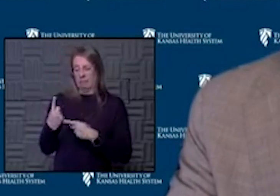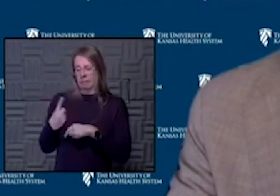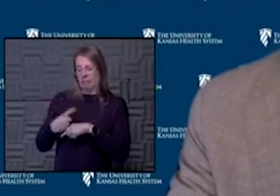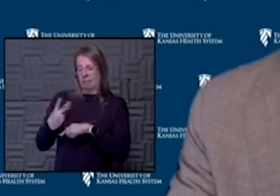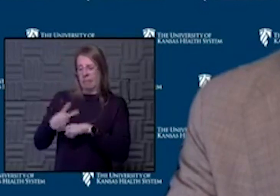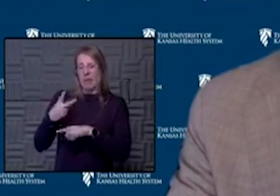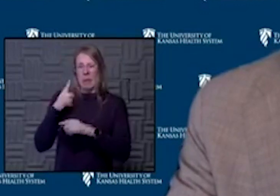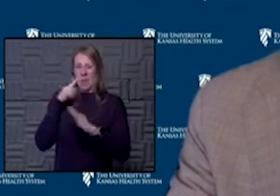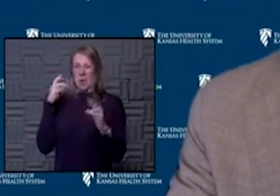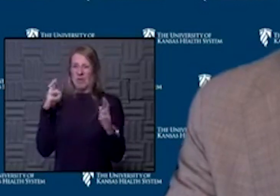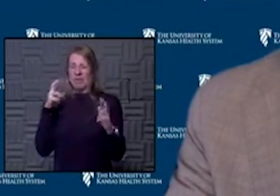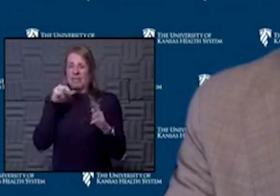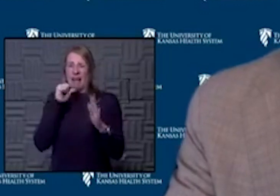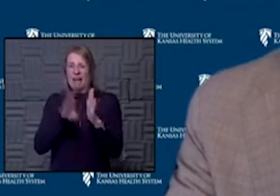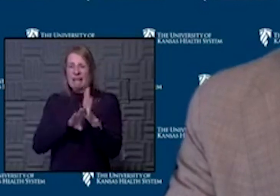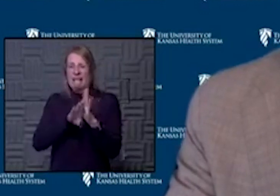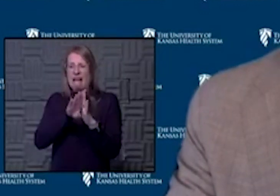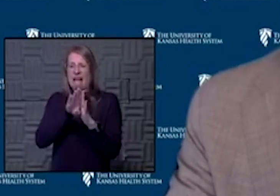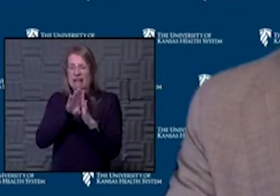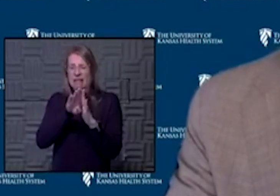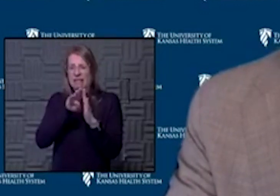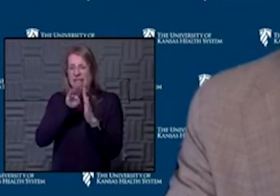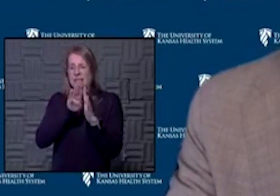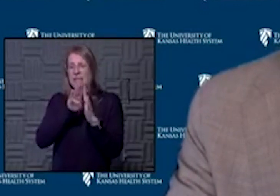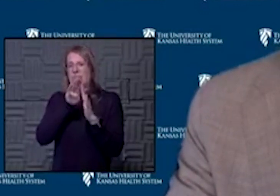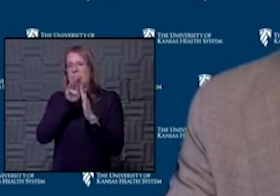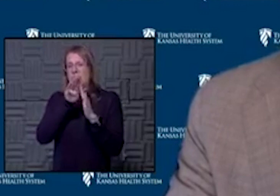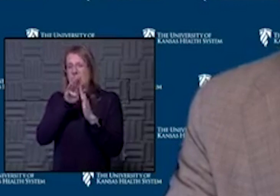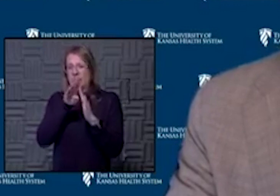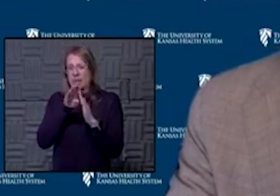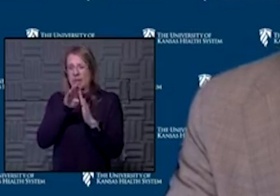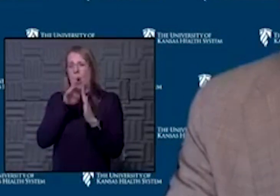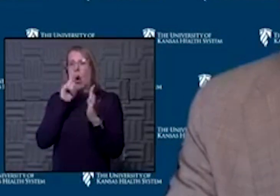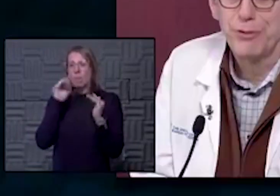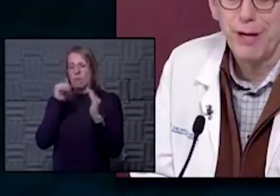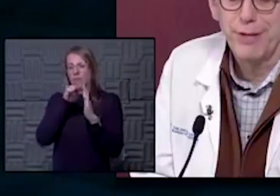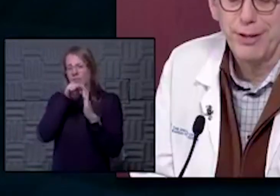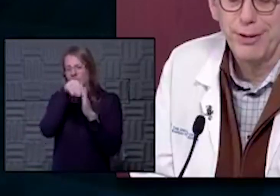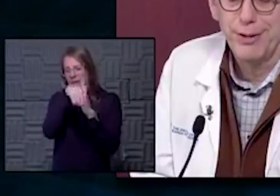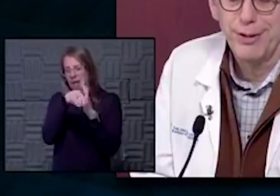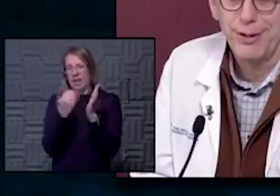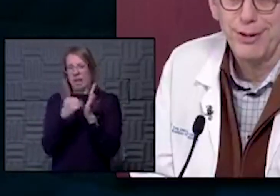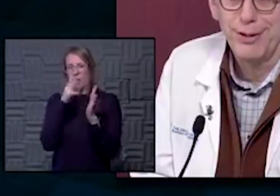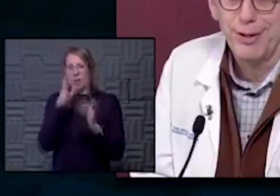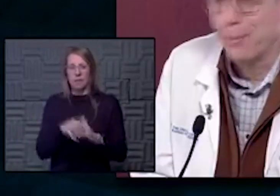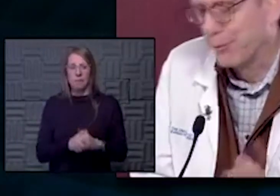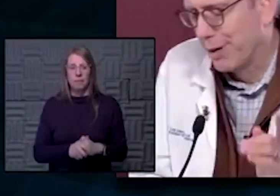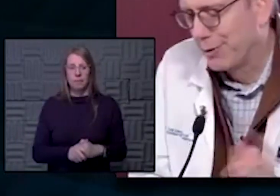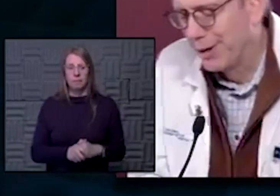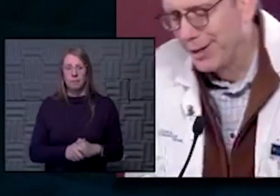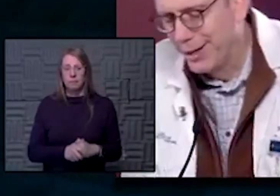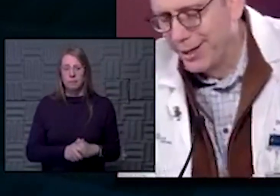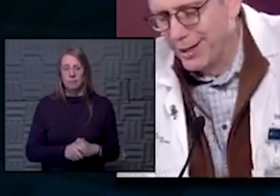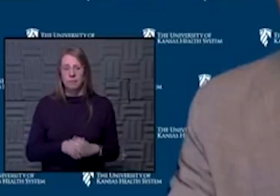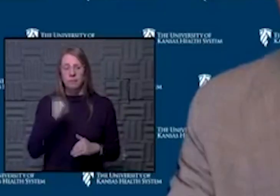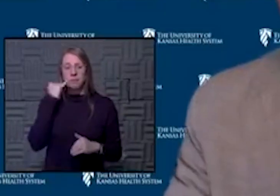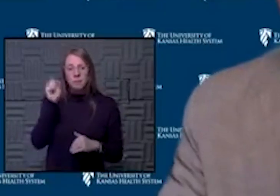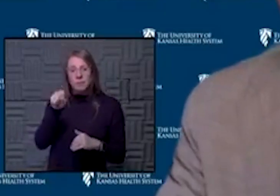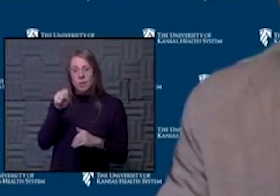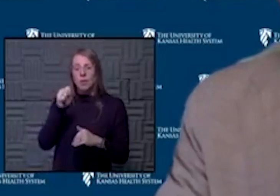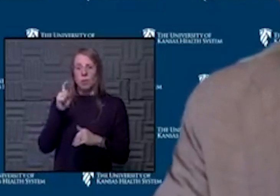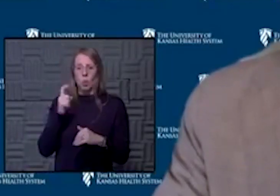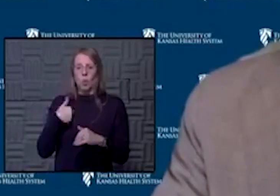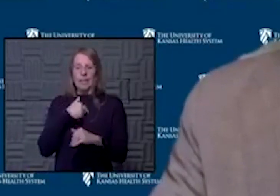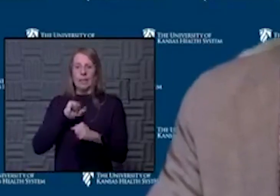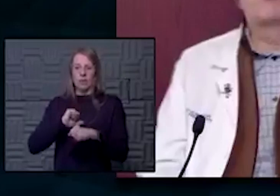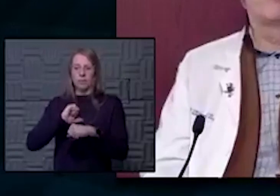not significantly higher than maybe that peak on the 26th and we begin to see that downturn. Yeah. And then if is the case, we wouldn't need, of course, those other interventions.